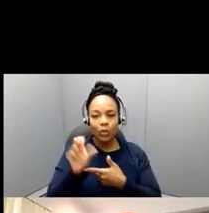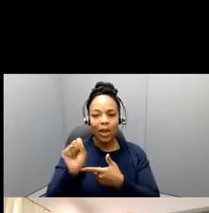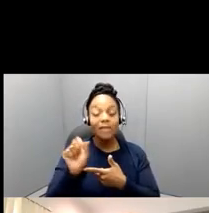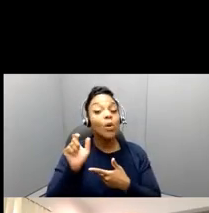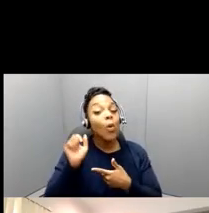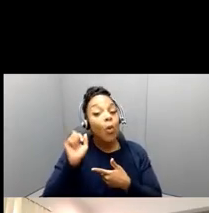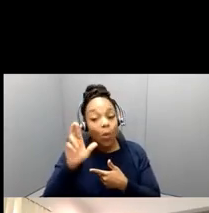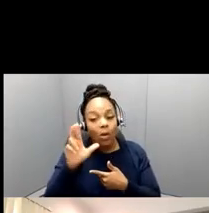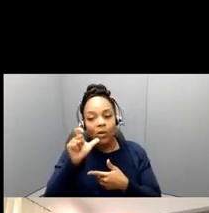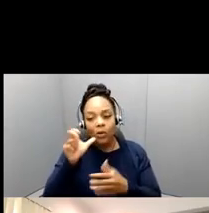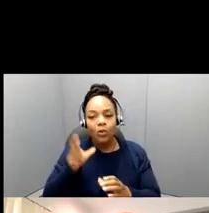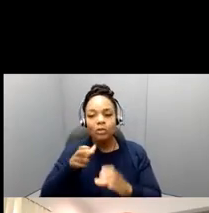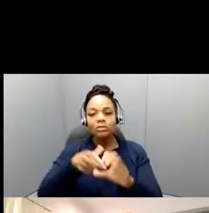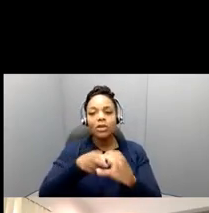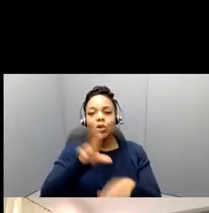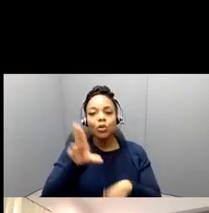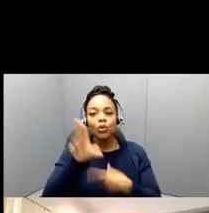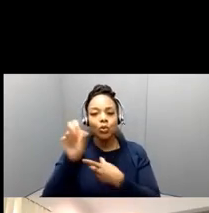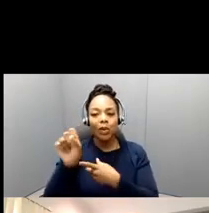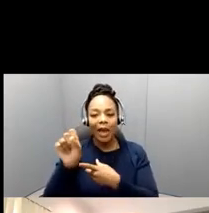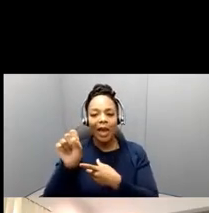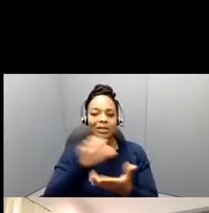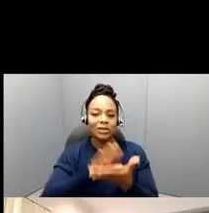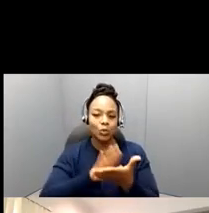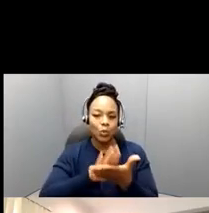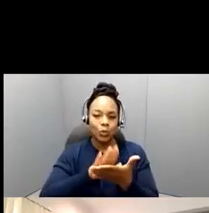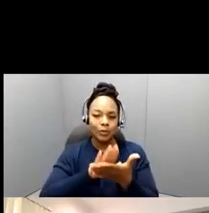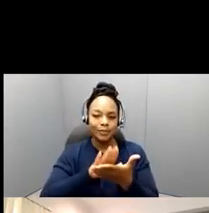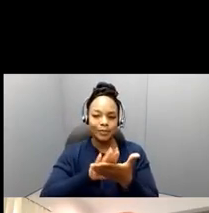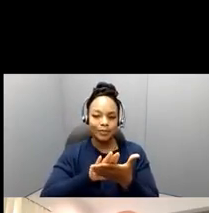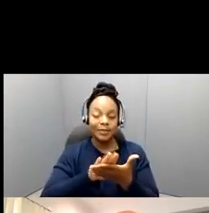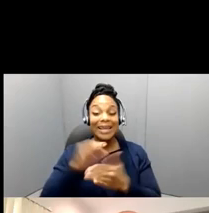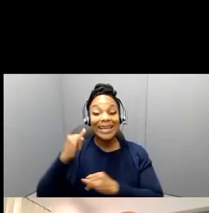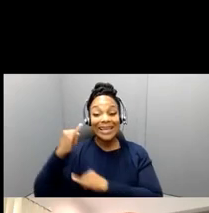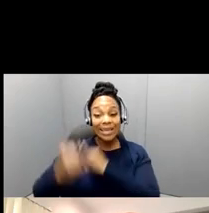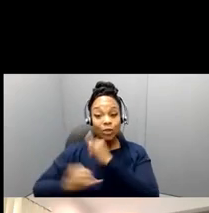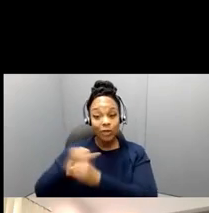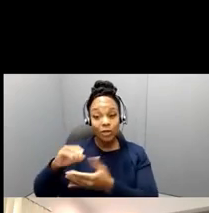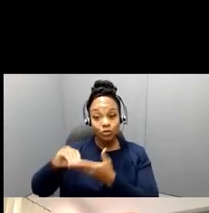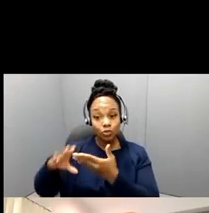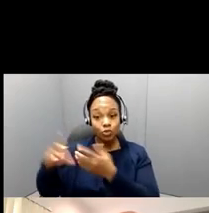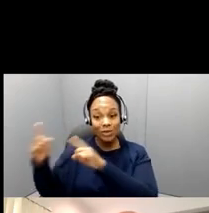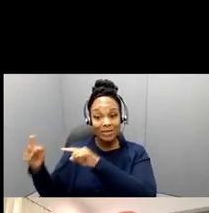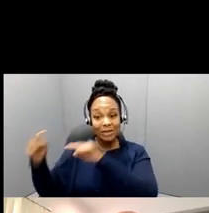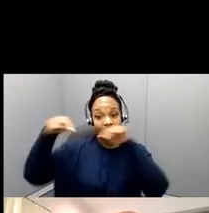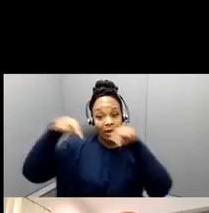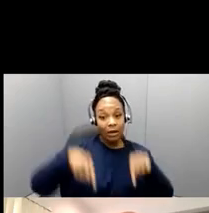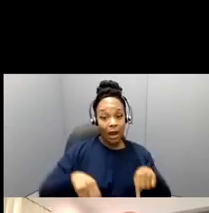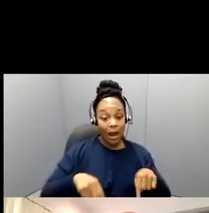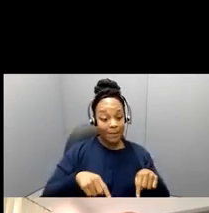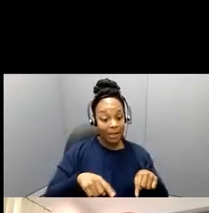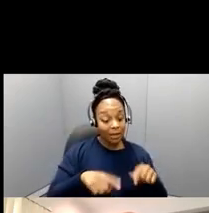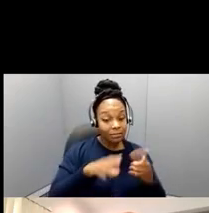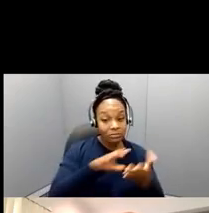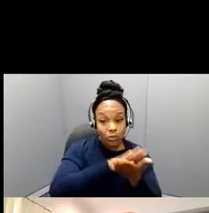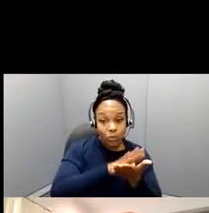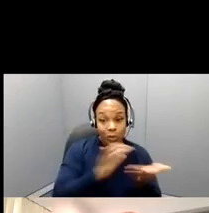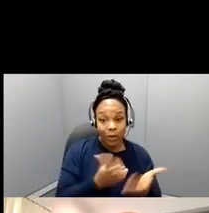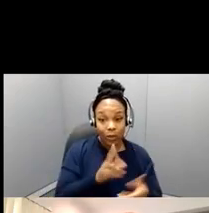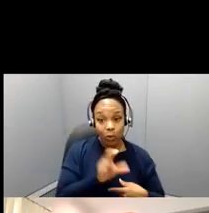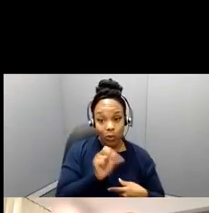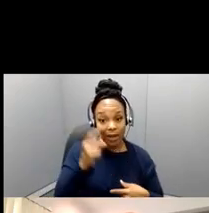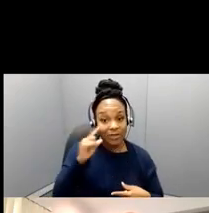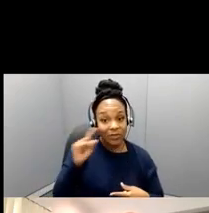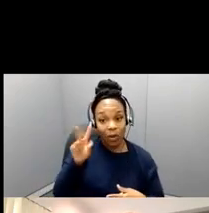students who are studying in the U.S. on, uh, visa are not eligible. Also, as to our group, it is ineligible for this specific fellowship,